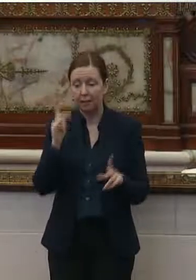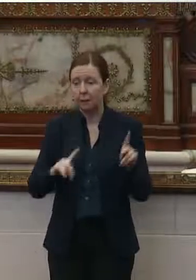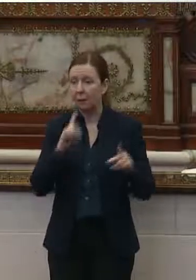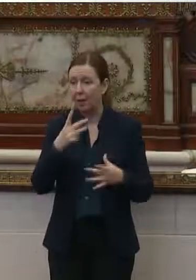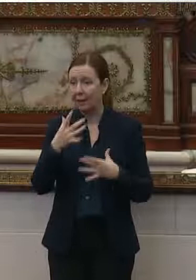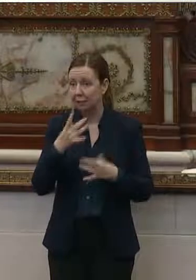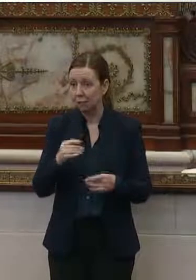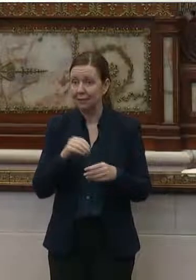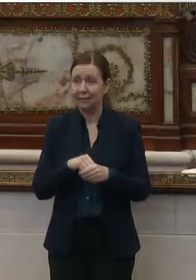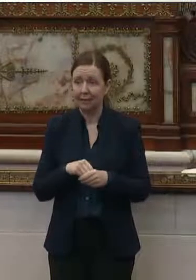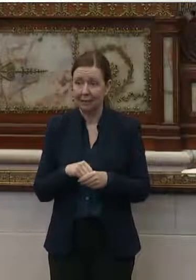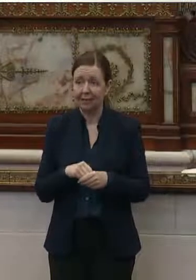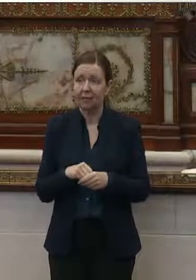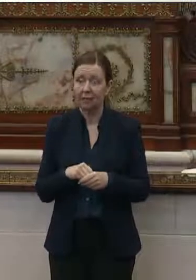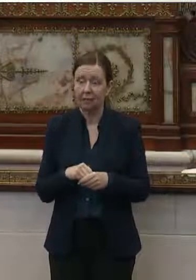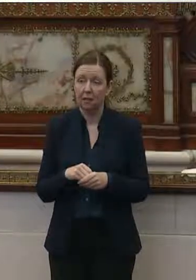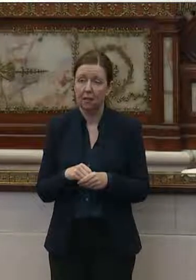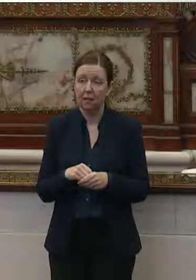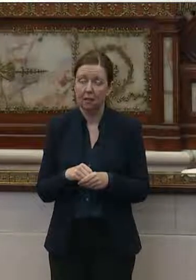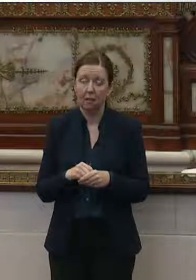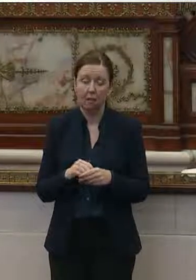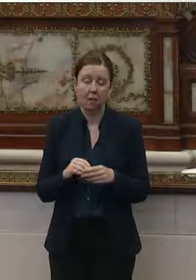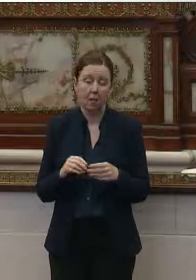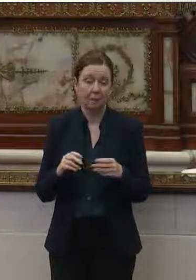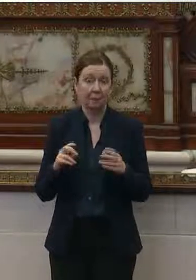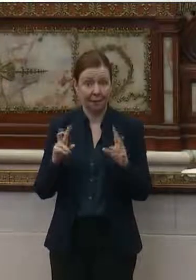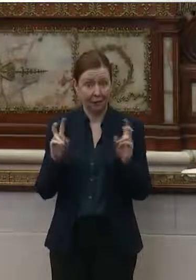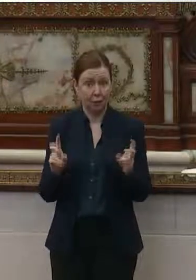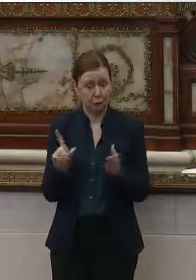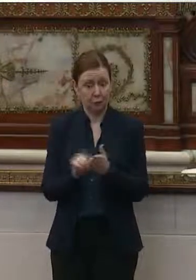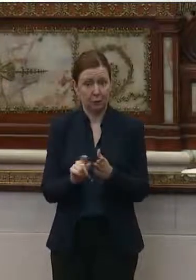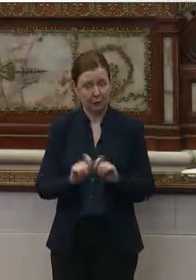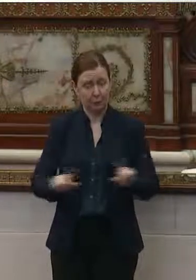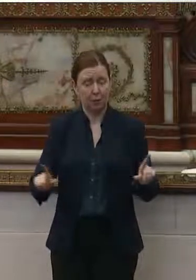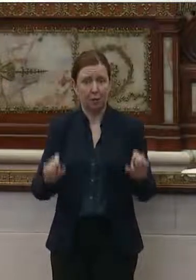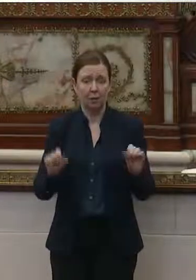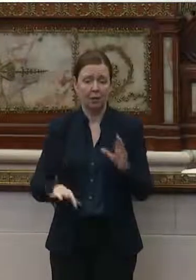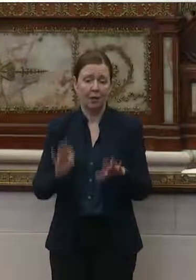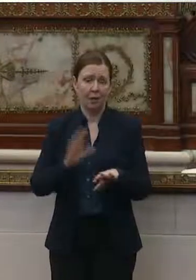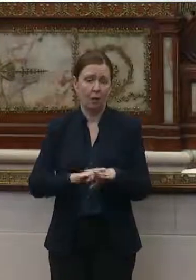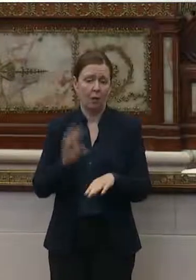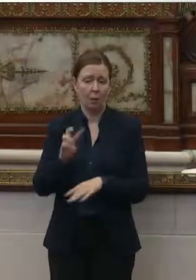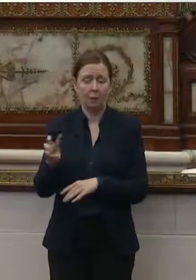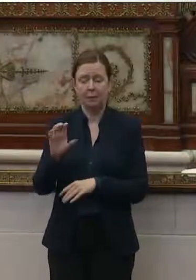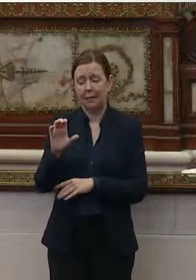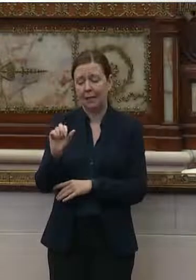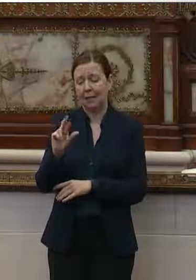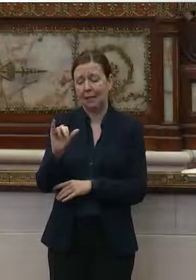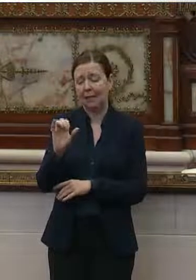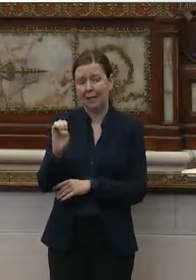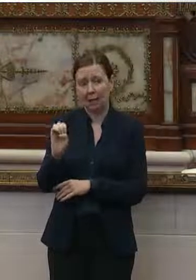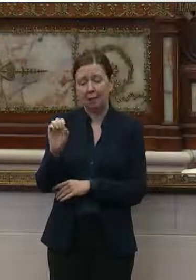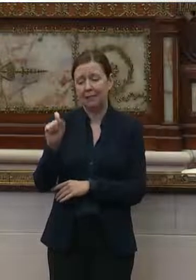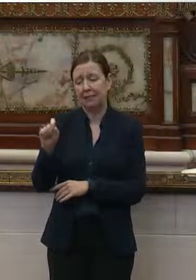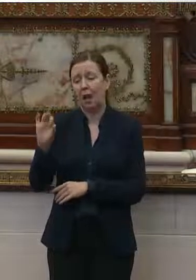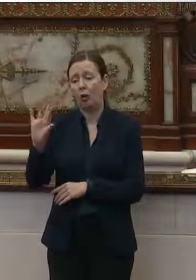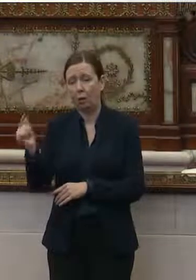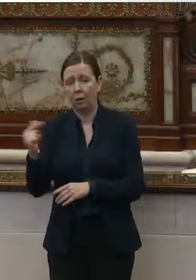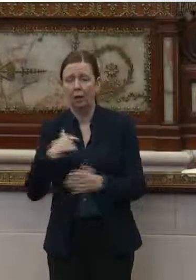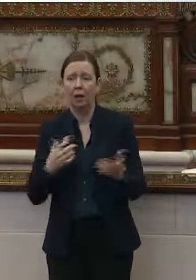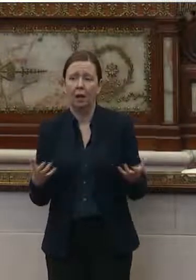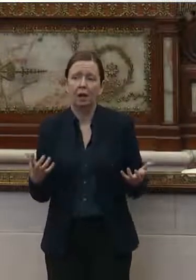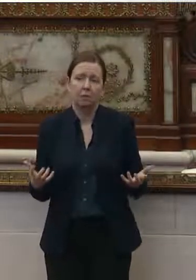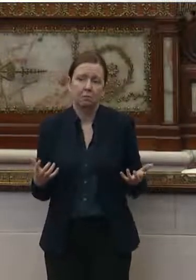interested in our issue paper, they can find that on our website at cary.org. And I just want to,